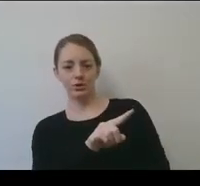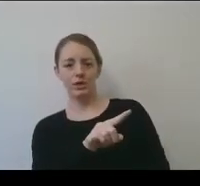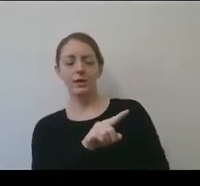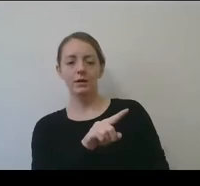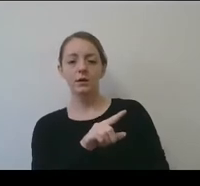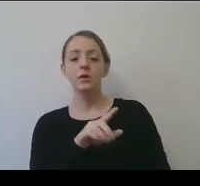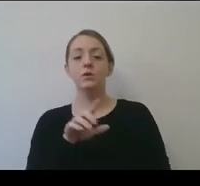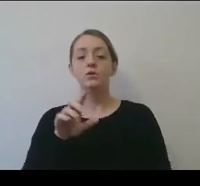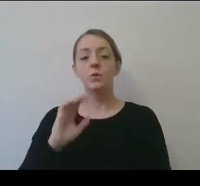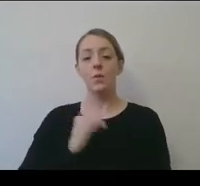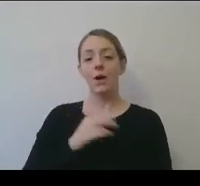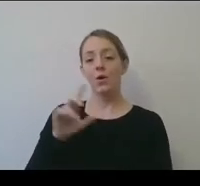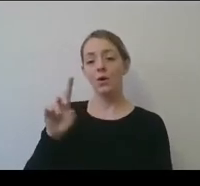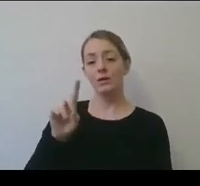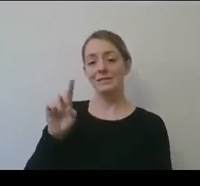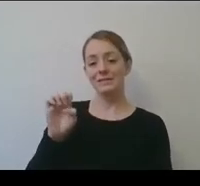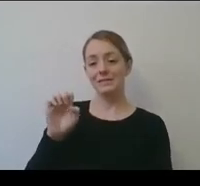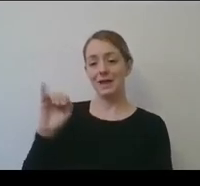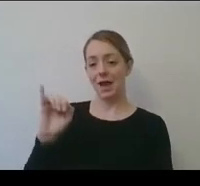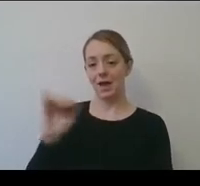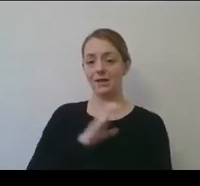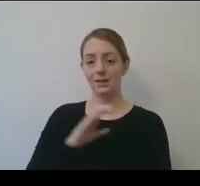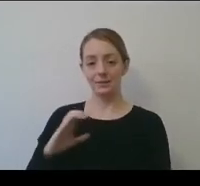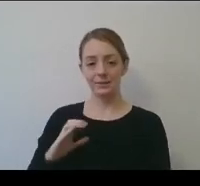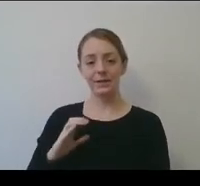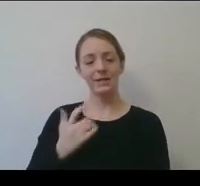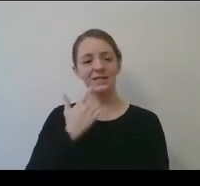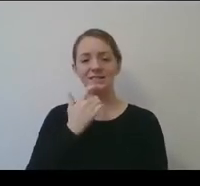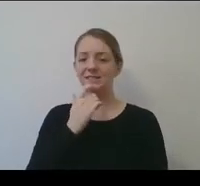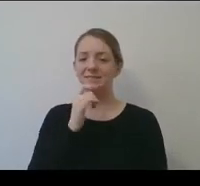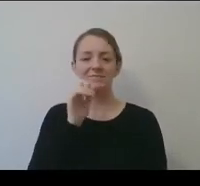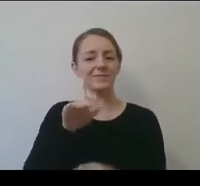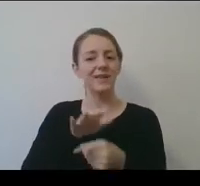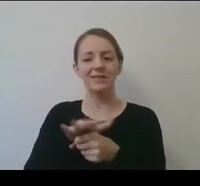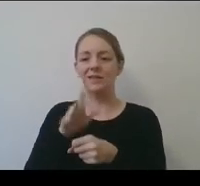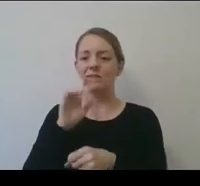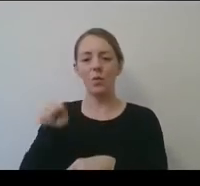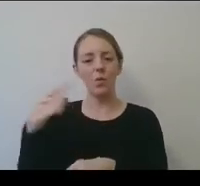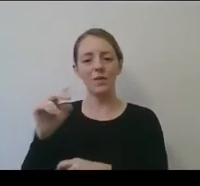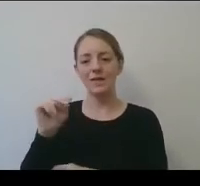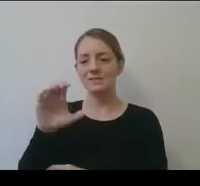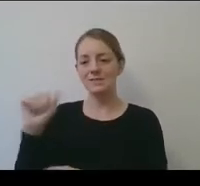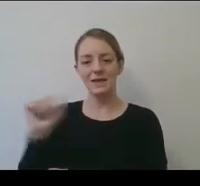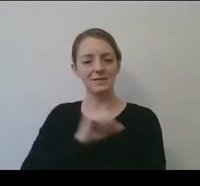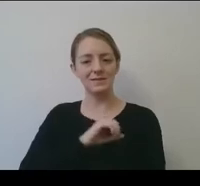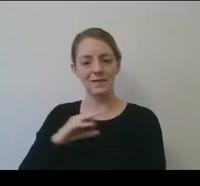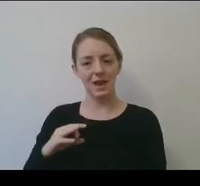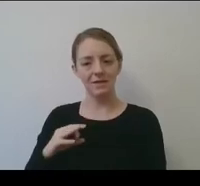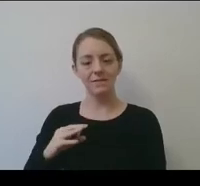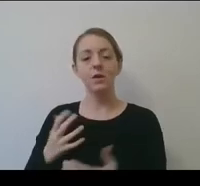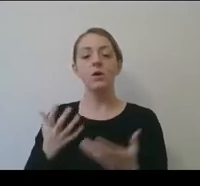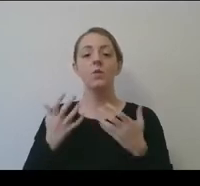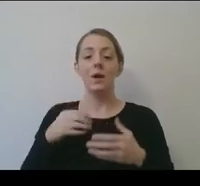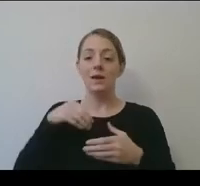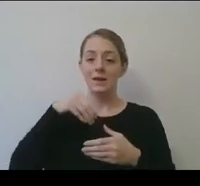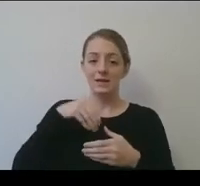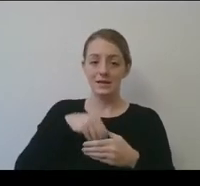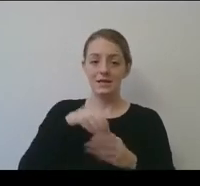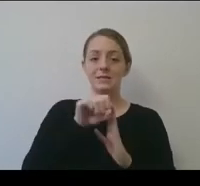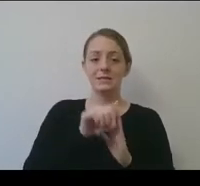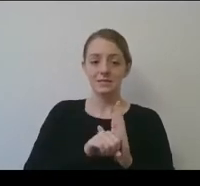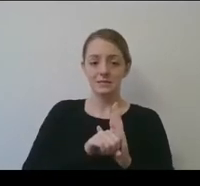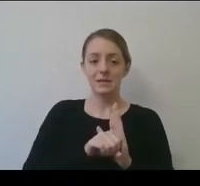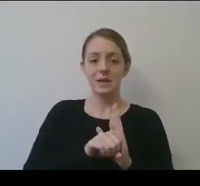then our DE&I committees have also said, it isn't enough for just our NCA staff to have that. We certainly want our NCA staff who facilitate all